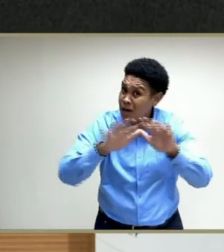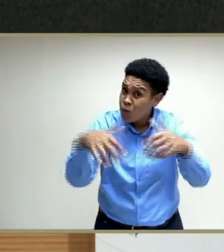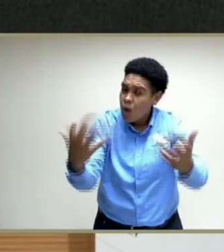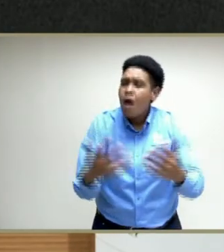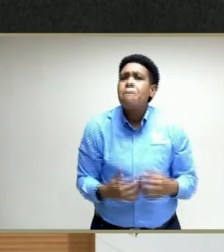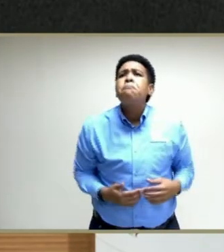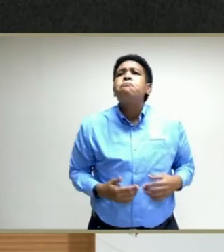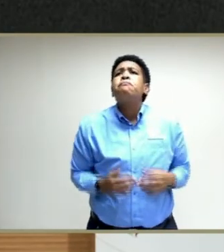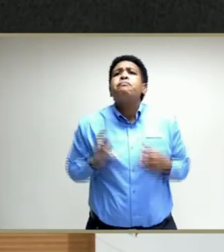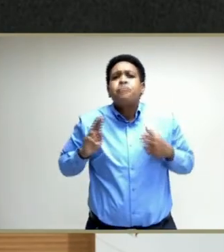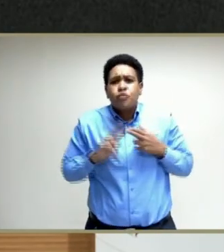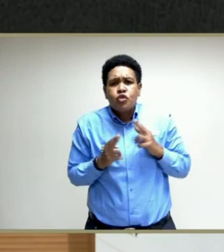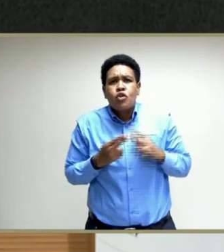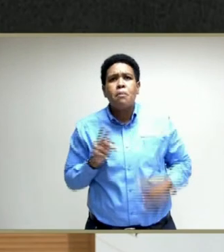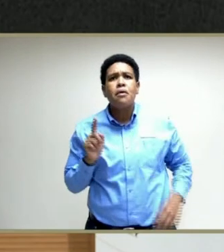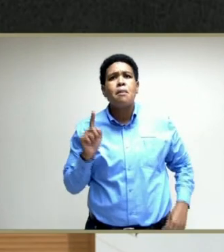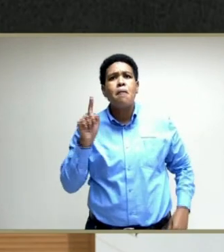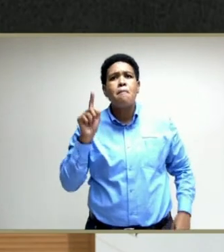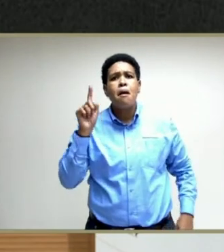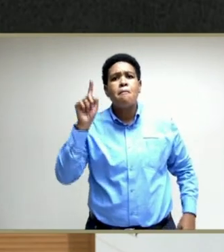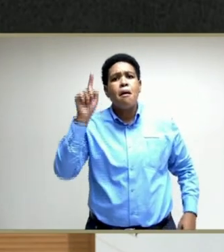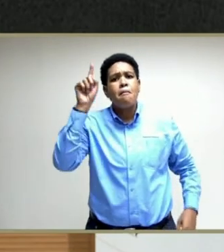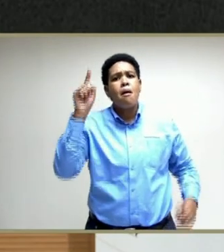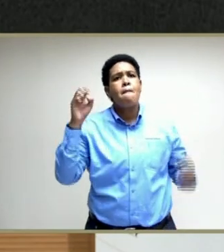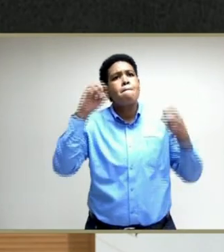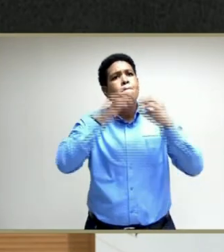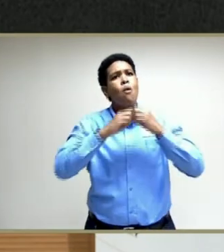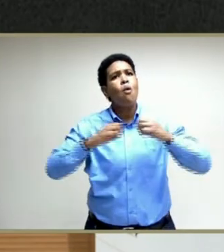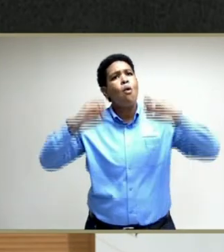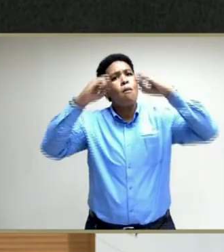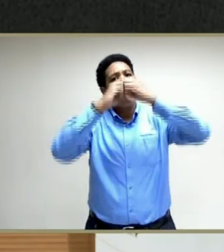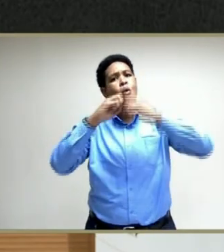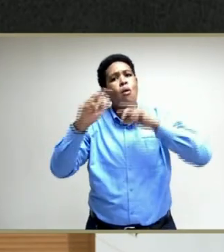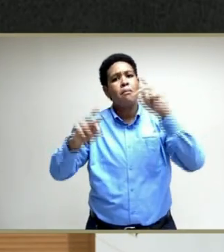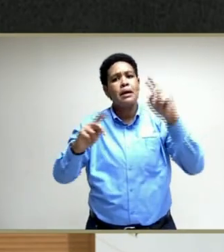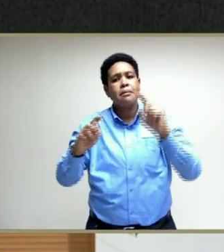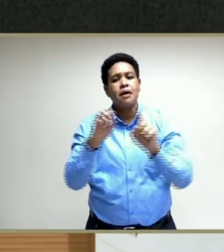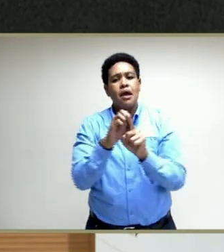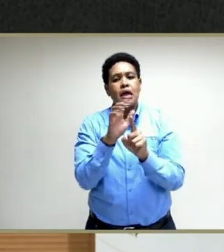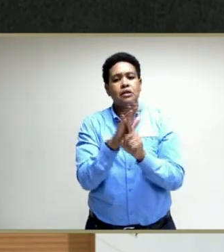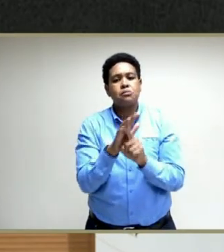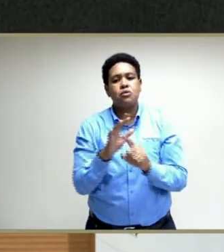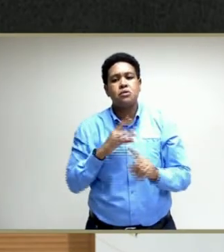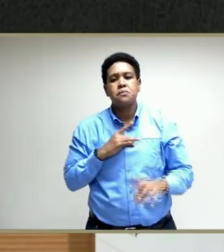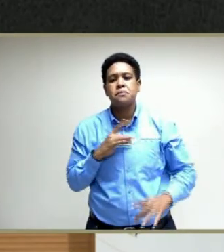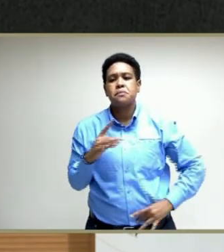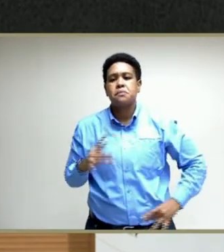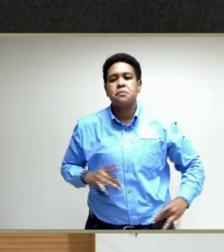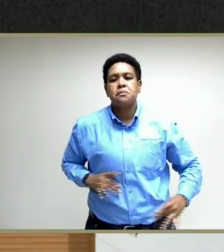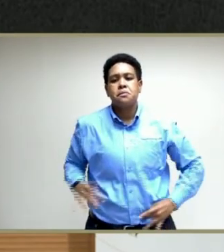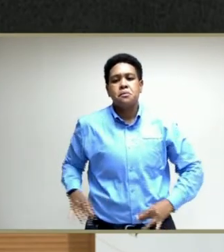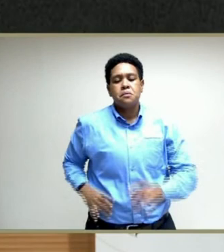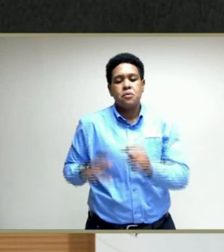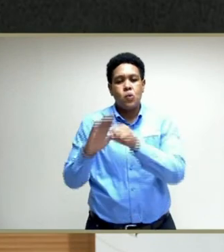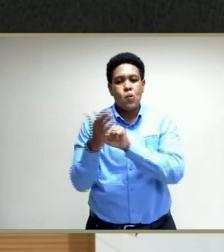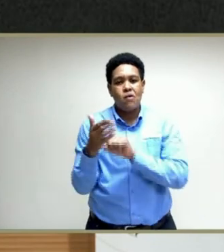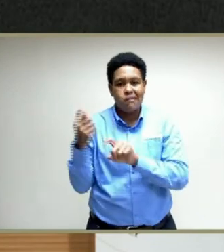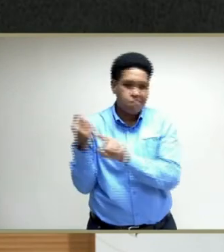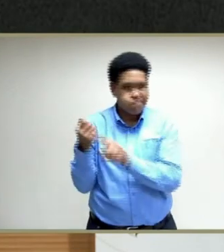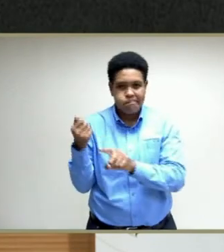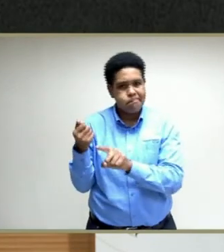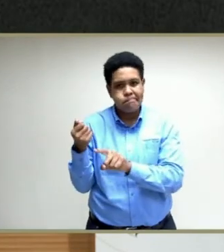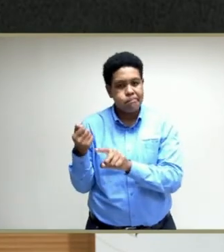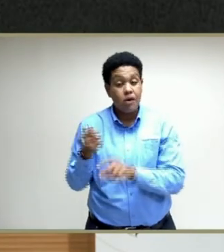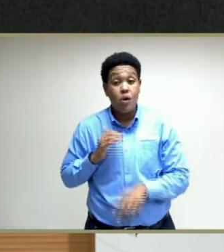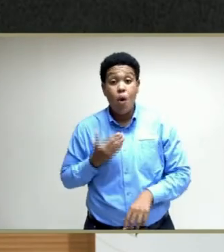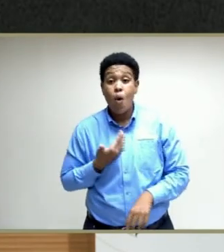as the numbers go up, more and more persons are being exposed and becoming infected. And our vaccination